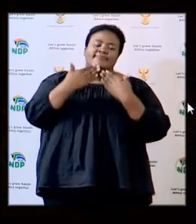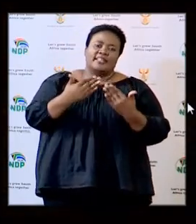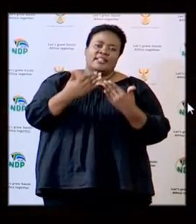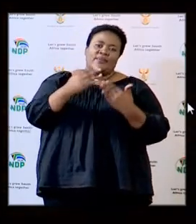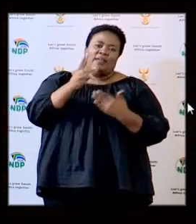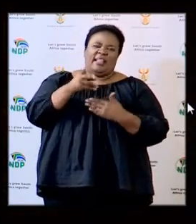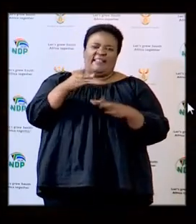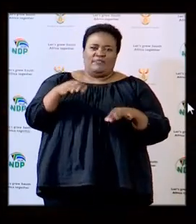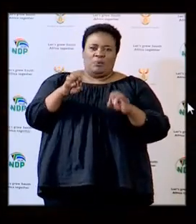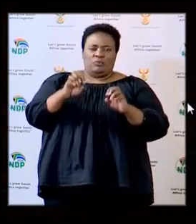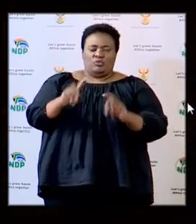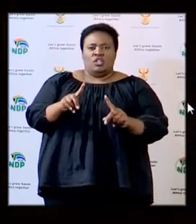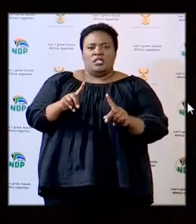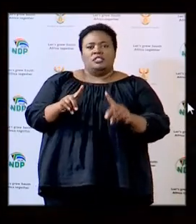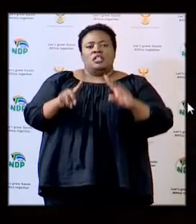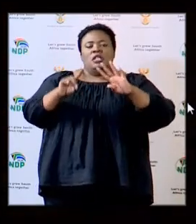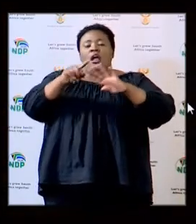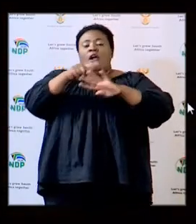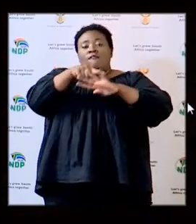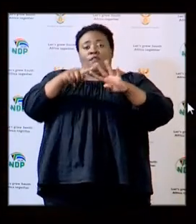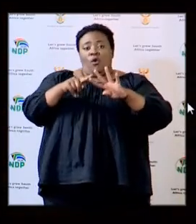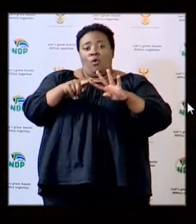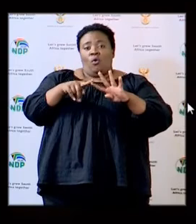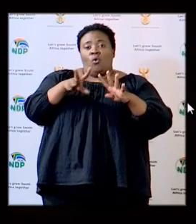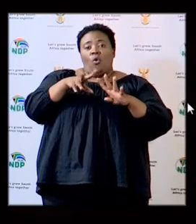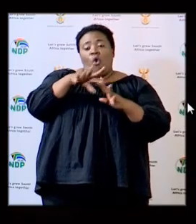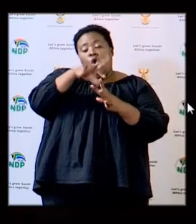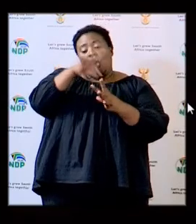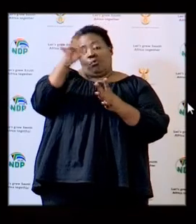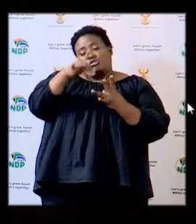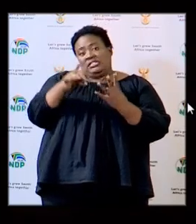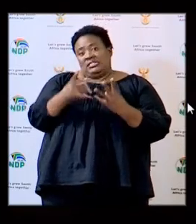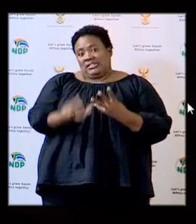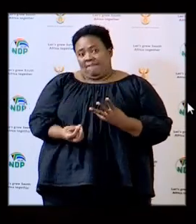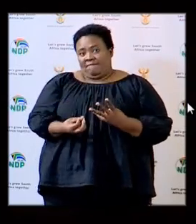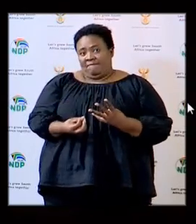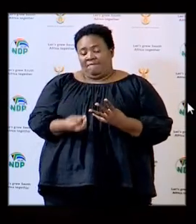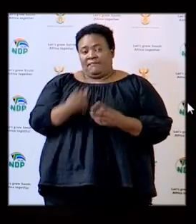so much for the opportunity there are four options that you have provided in how there